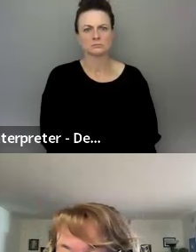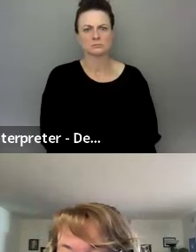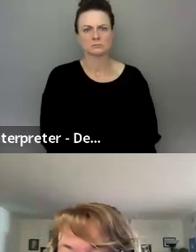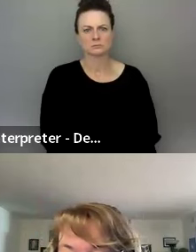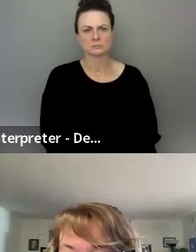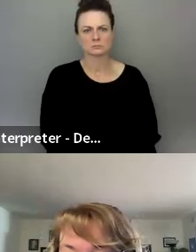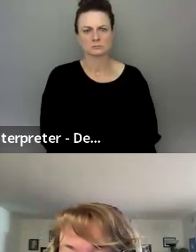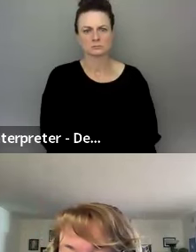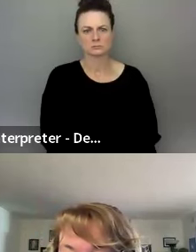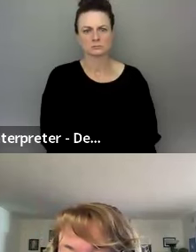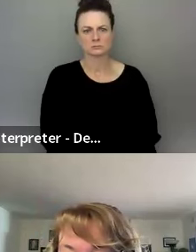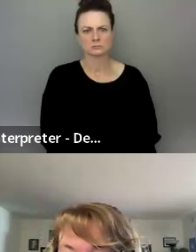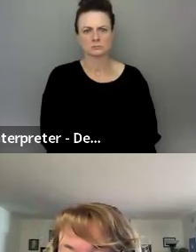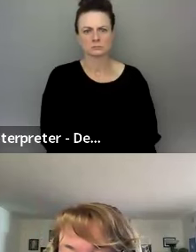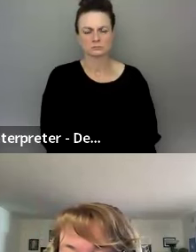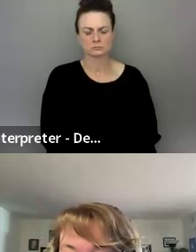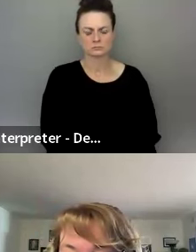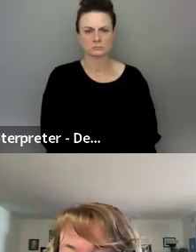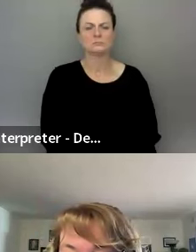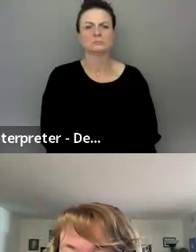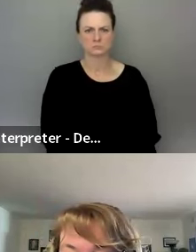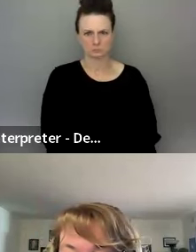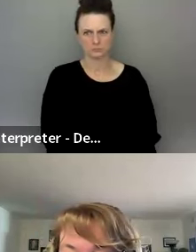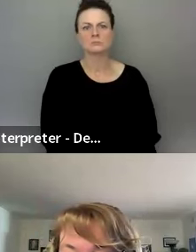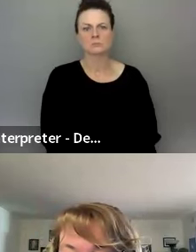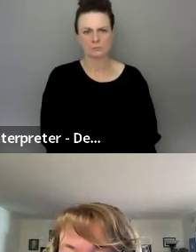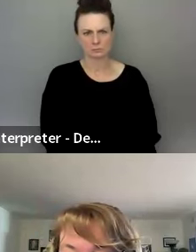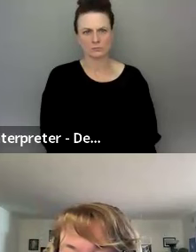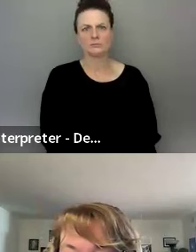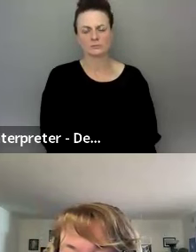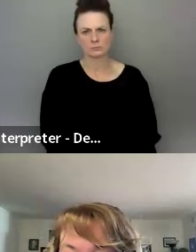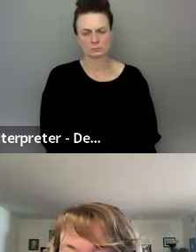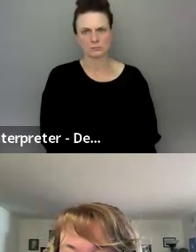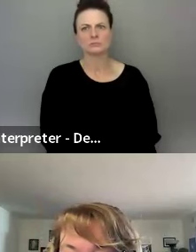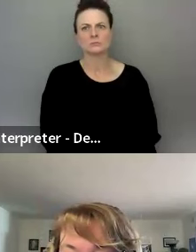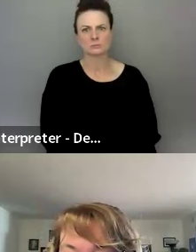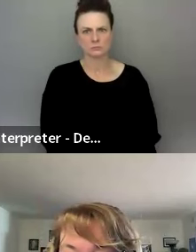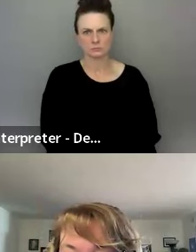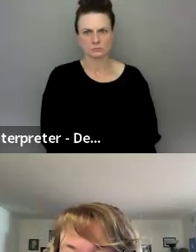We need to finish the contributor and the guidelines.